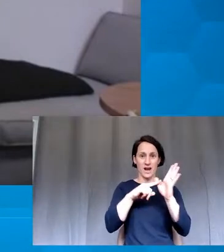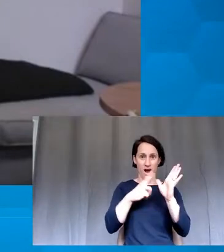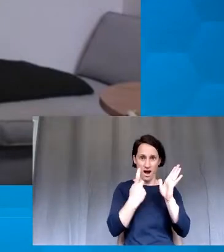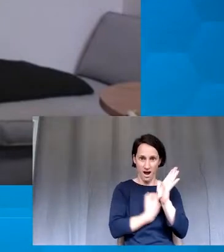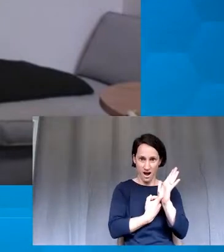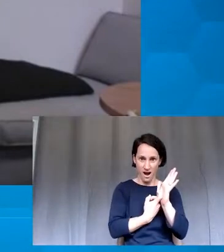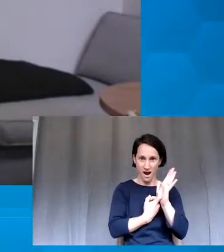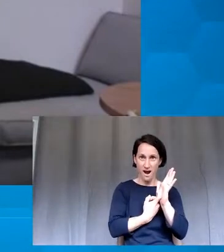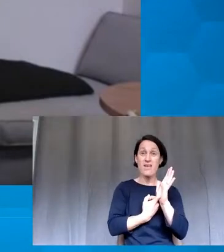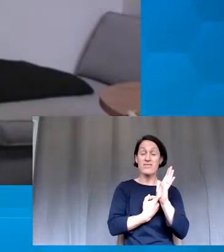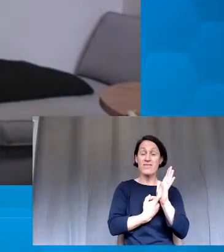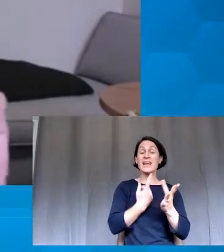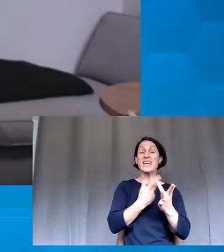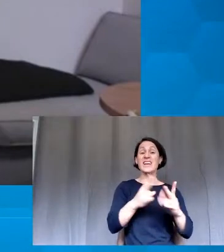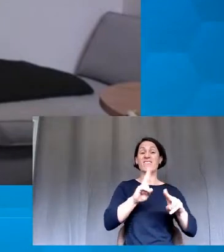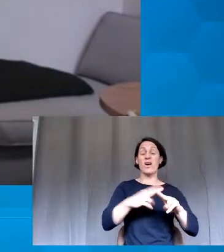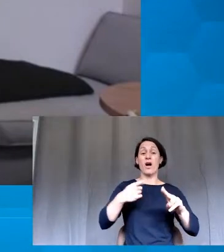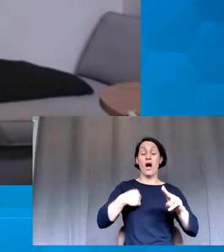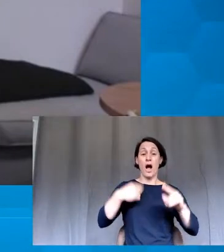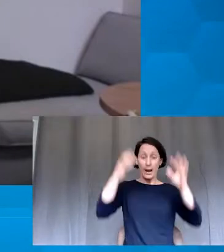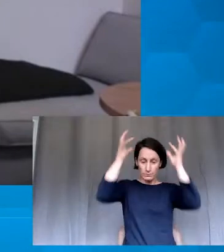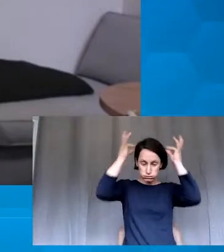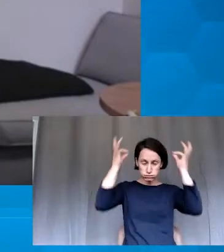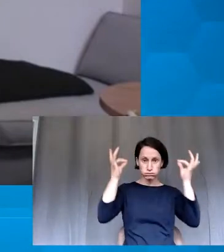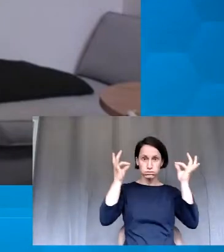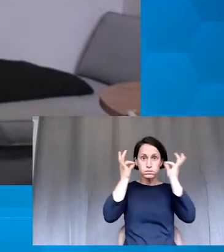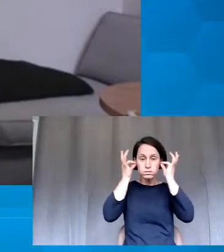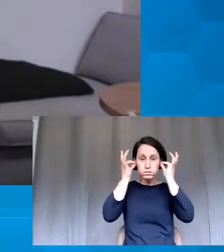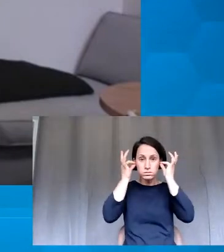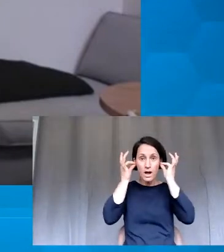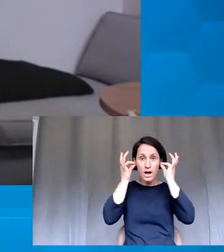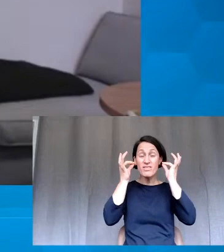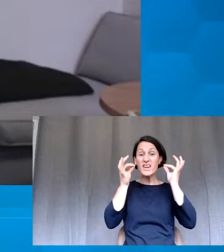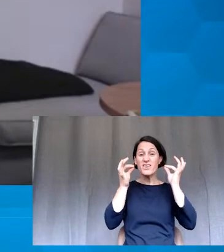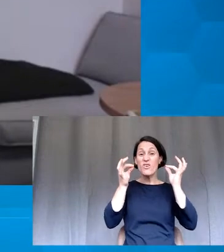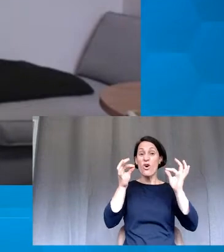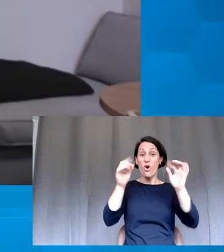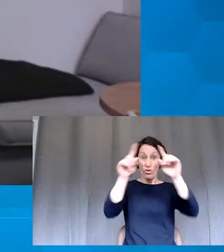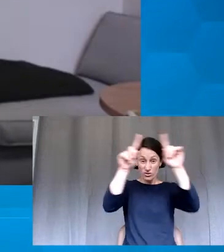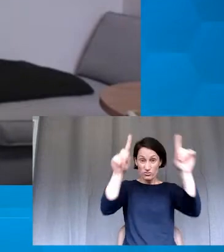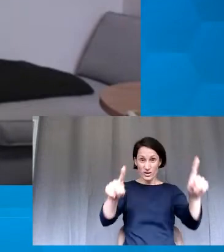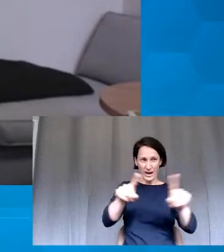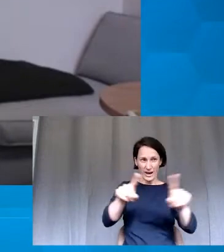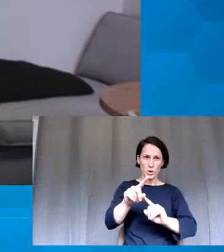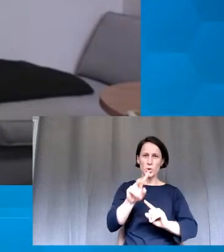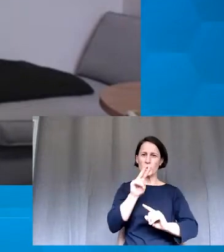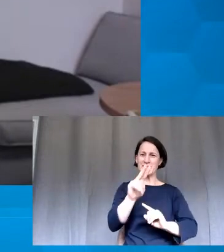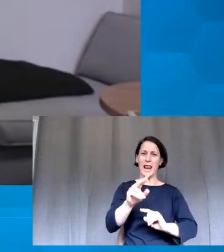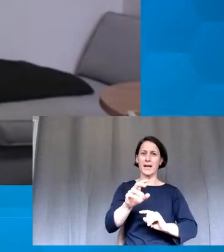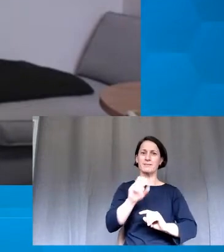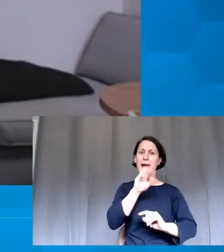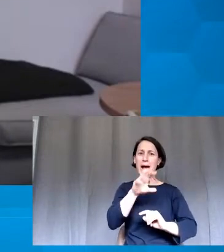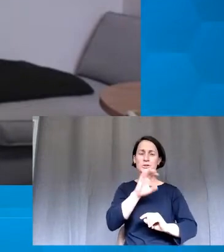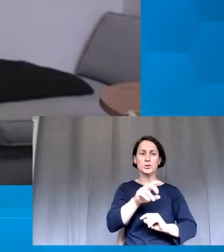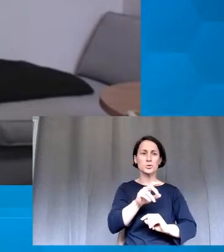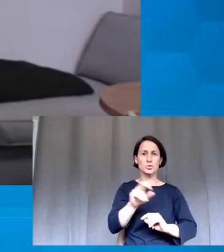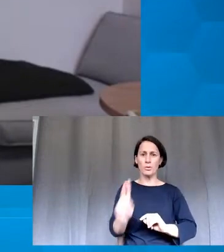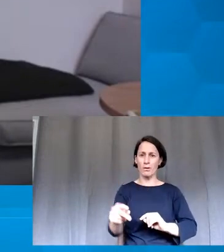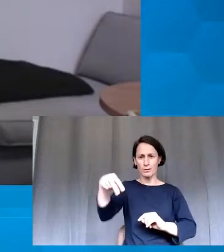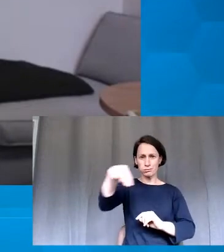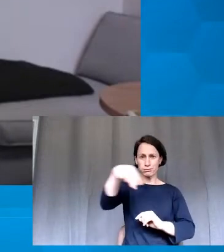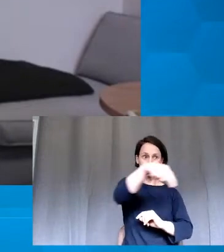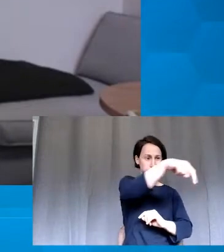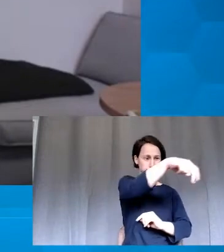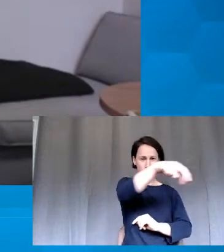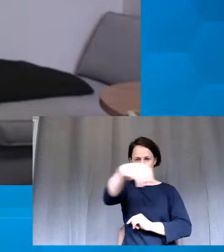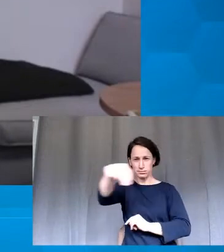headphones and when I talk, it talks for me. And that's what's on the screen. And it really does help with some of that Zoom burnout because